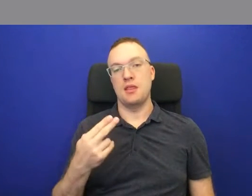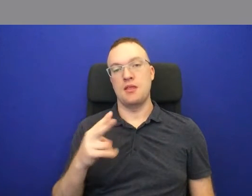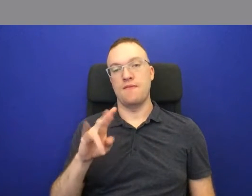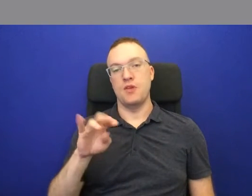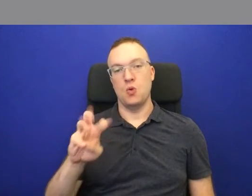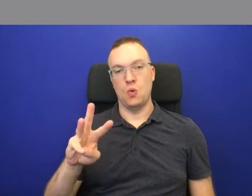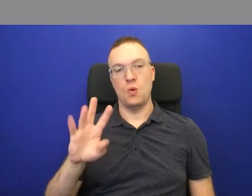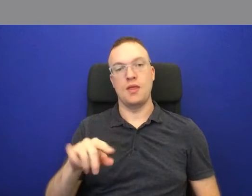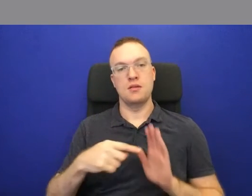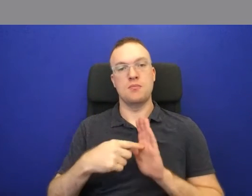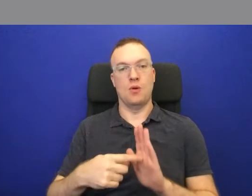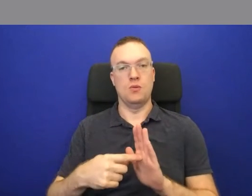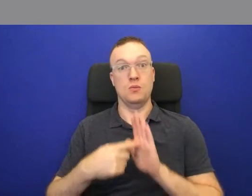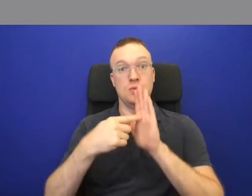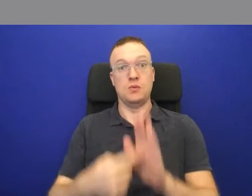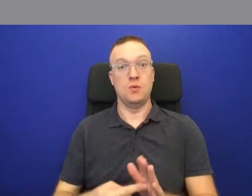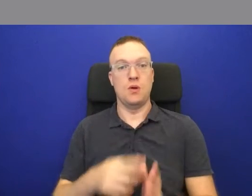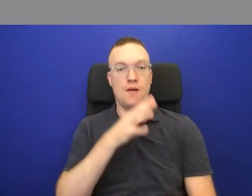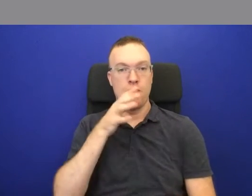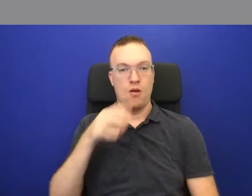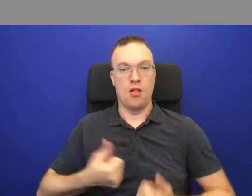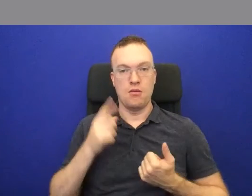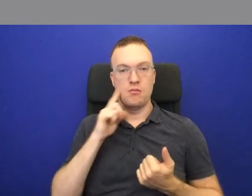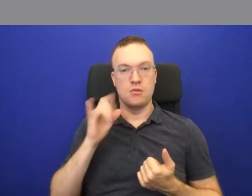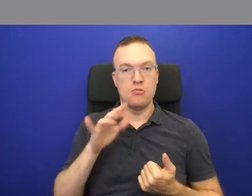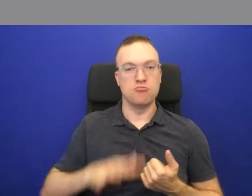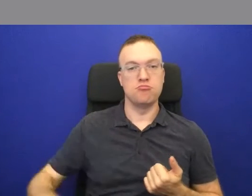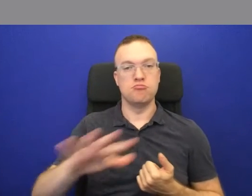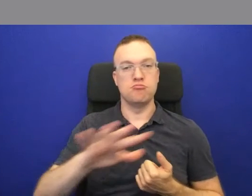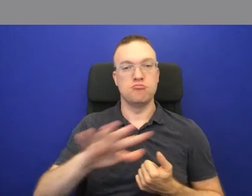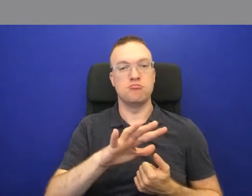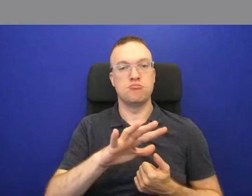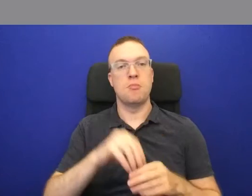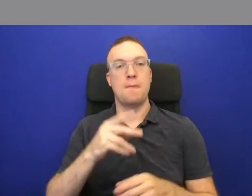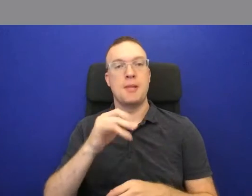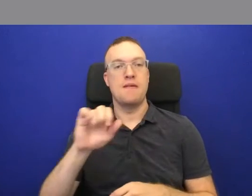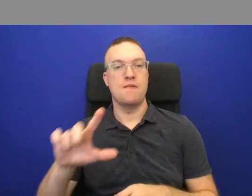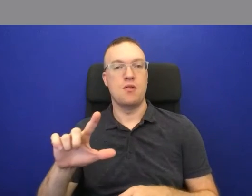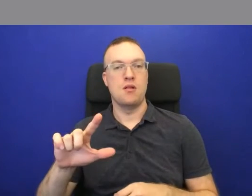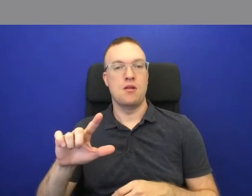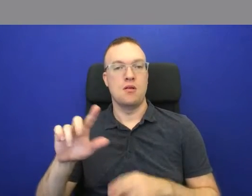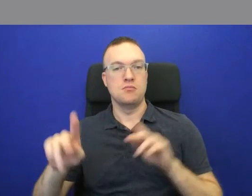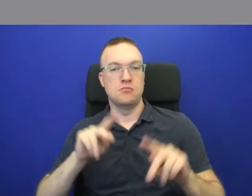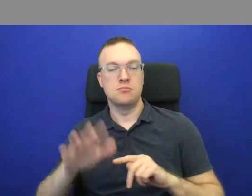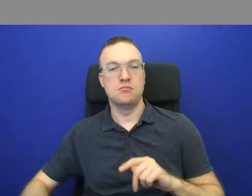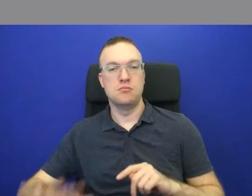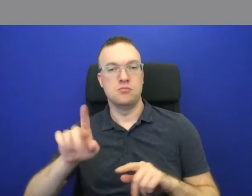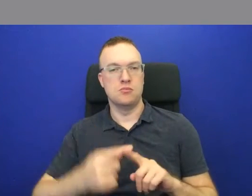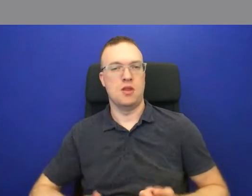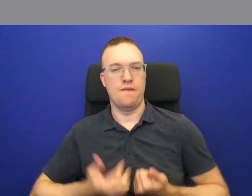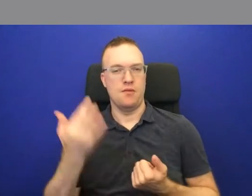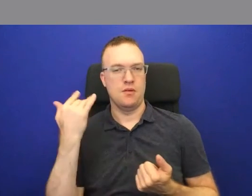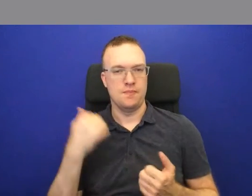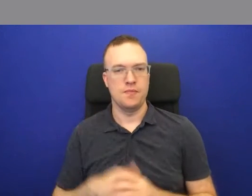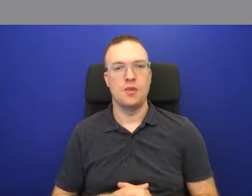to tell us what rural life across England in medieval villages might have been like. You'll see